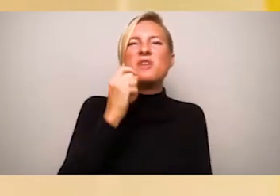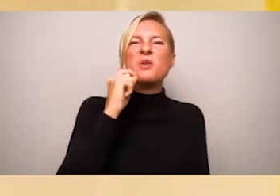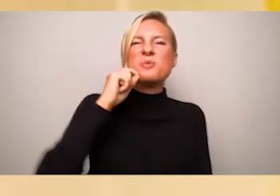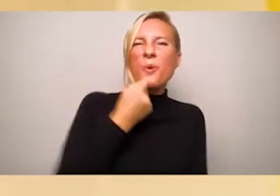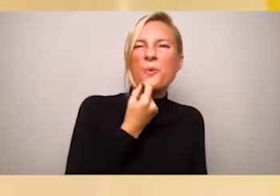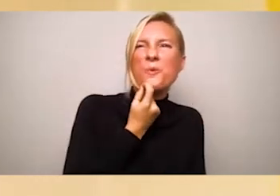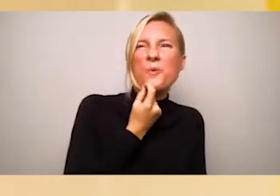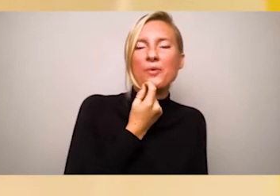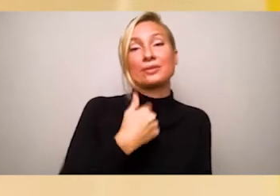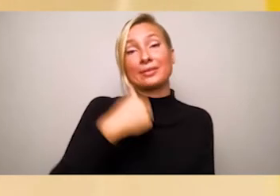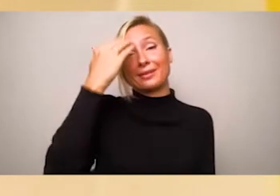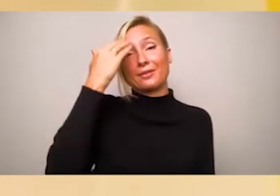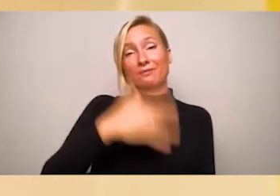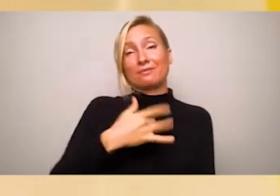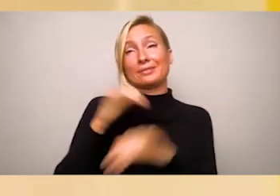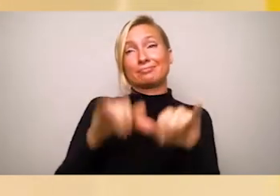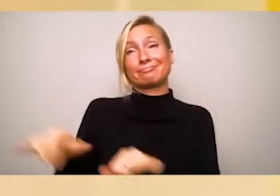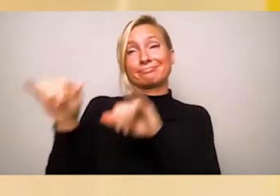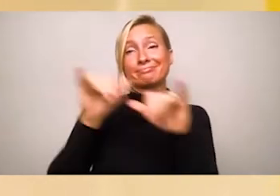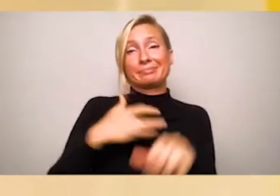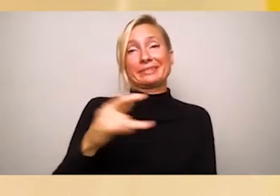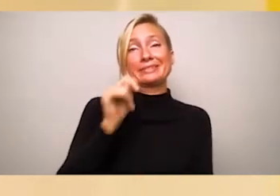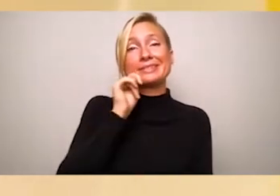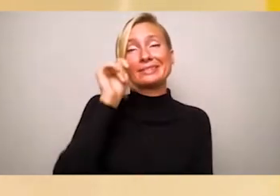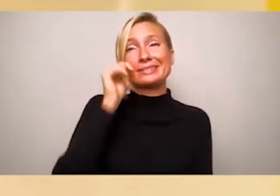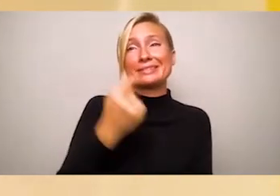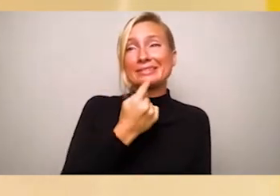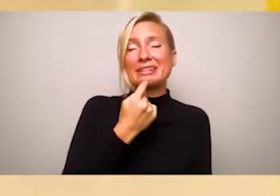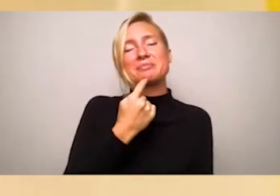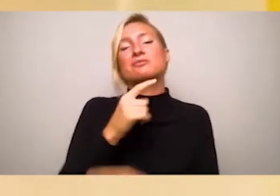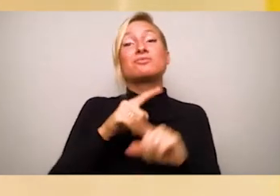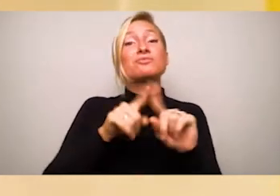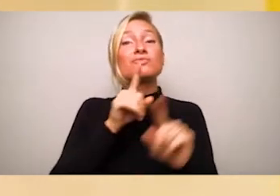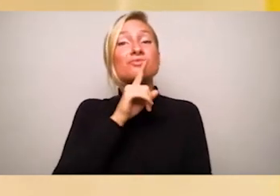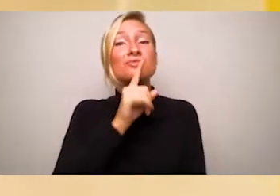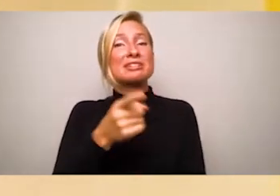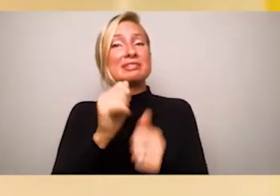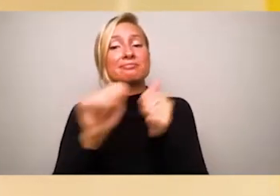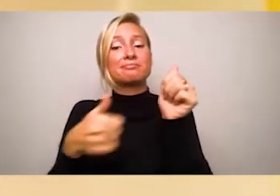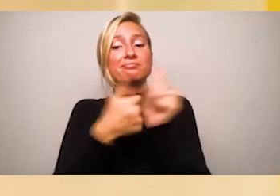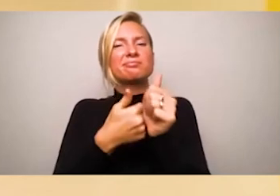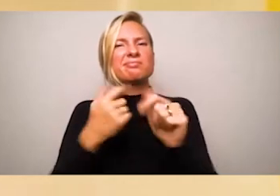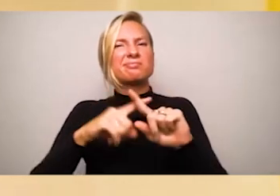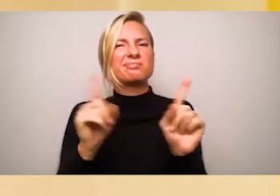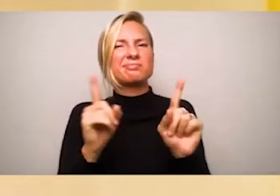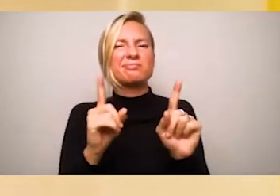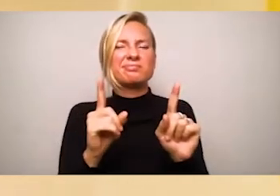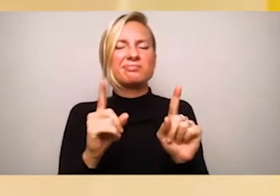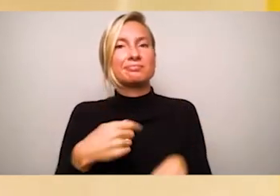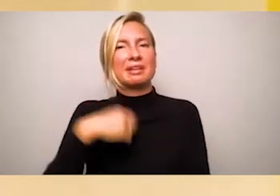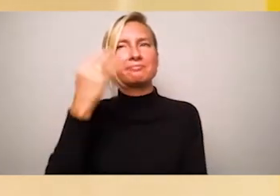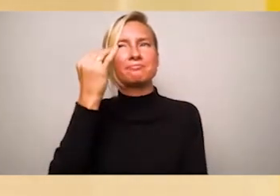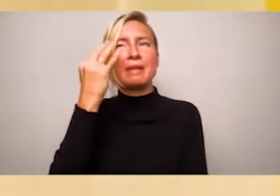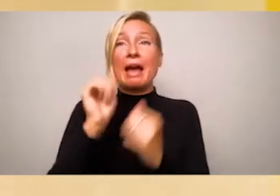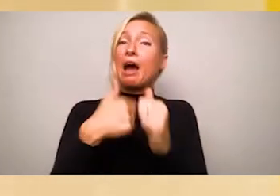What was atypical though is that for some reason, I thought that reciting riddles would do the